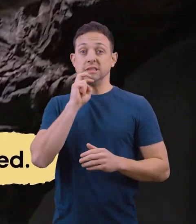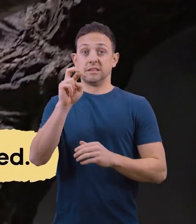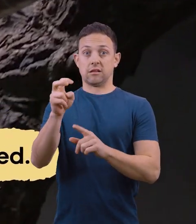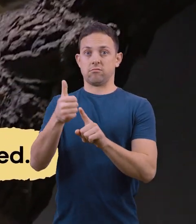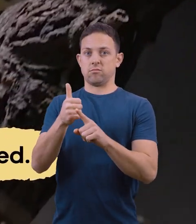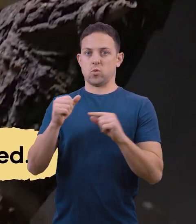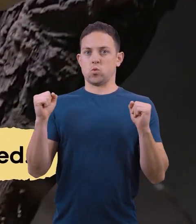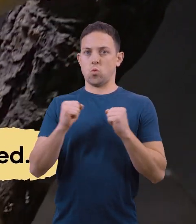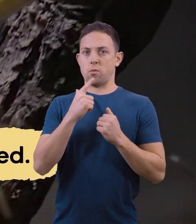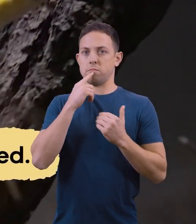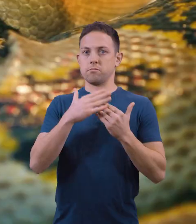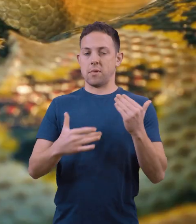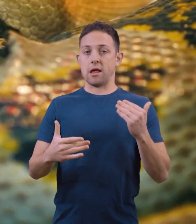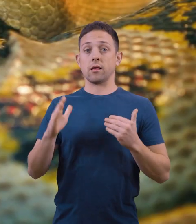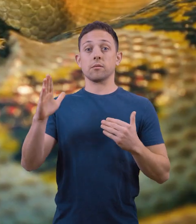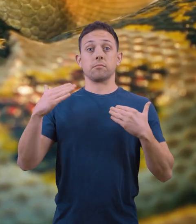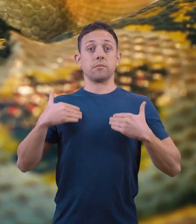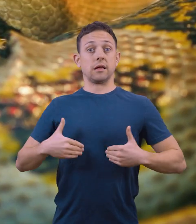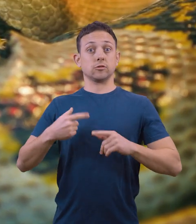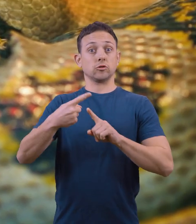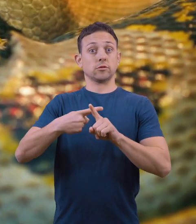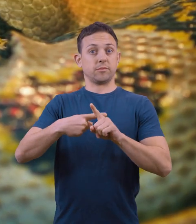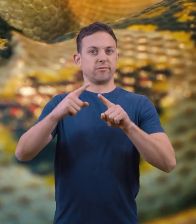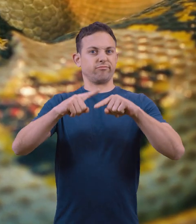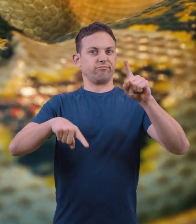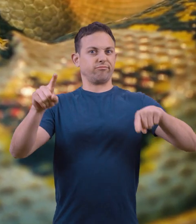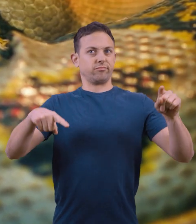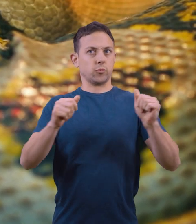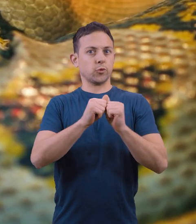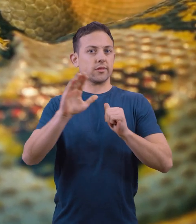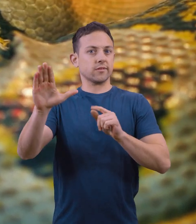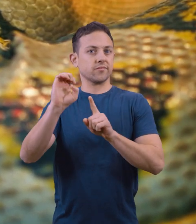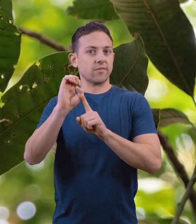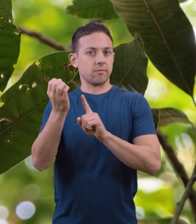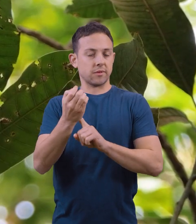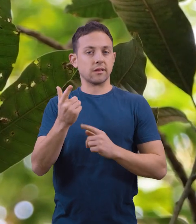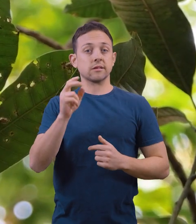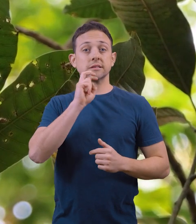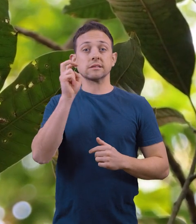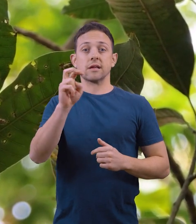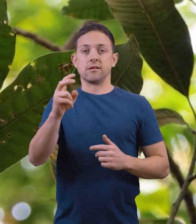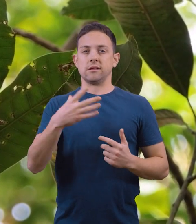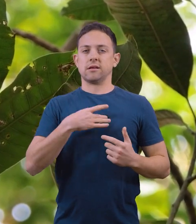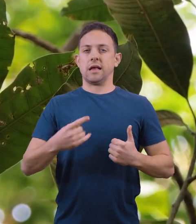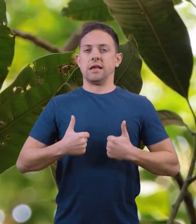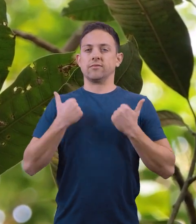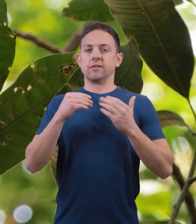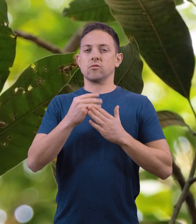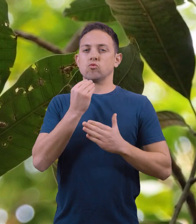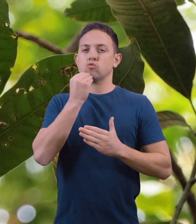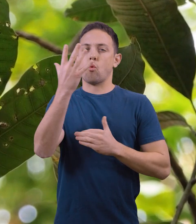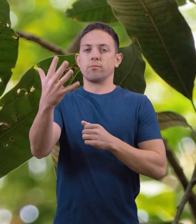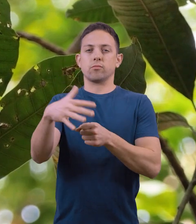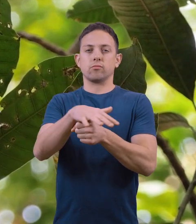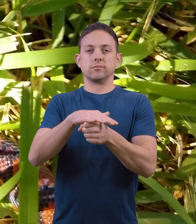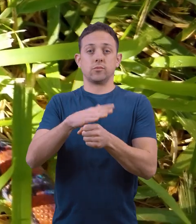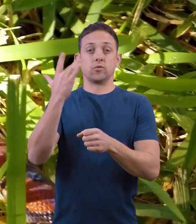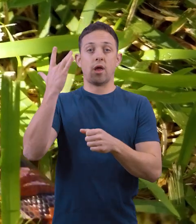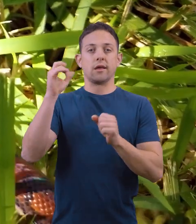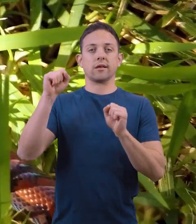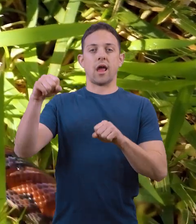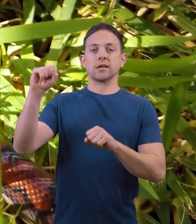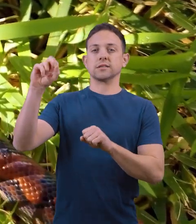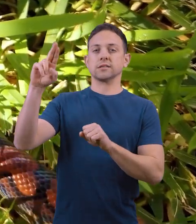Snakes are cold-blooded, so their body temperature varies with their environment. Snakes love to live in tropical regions